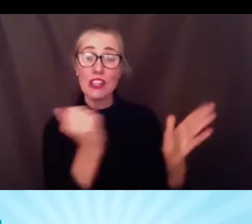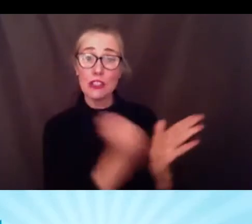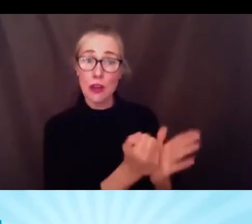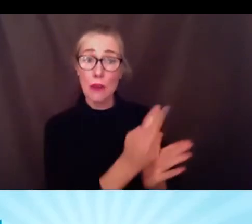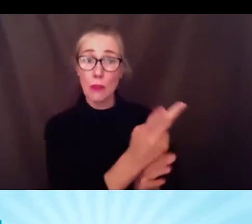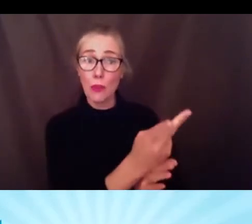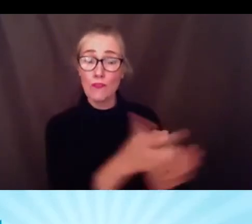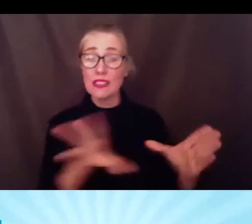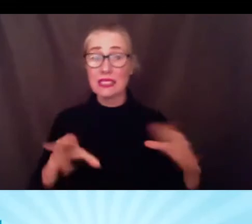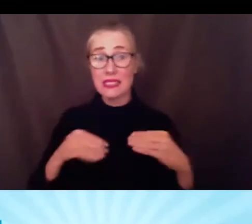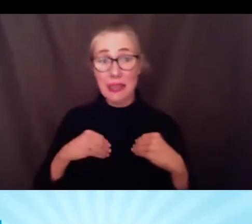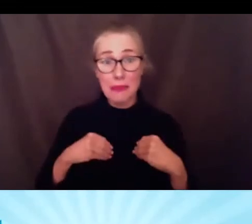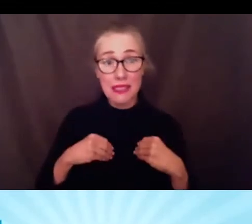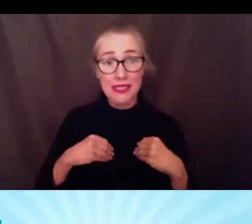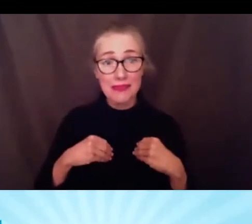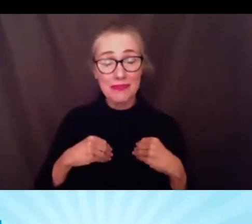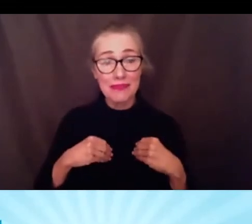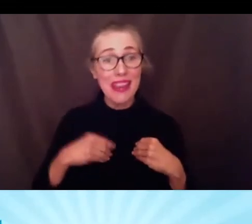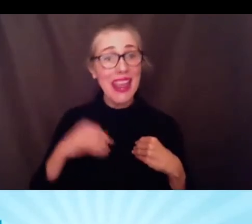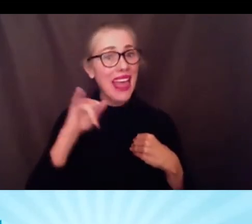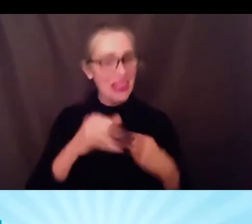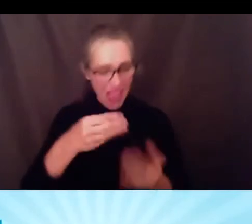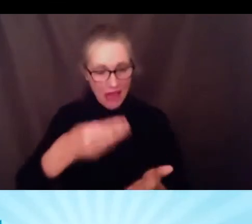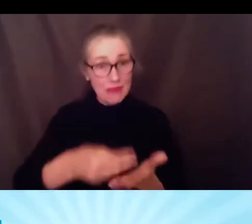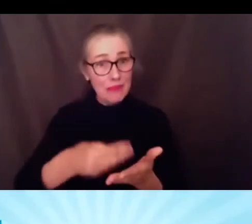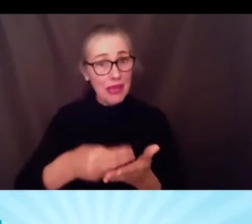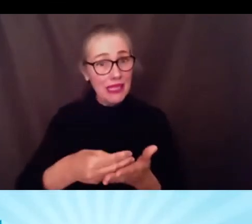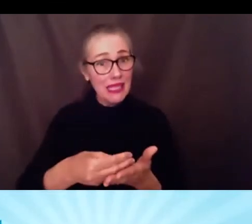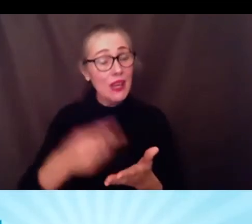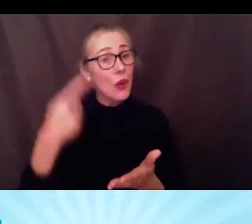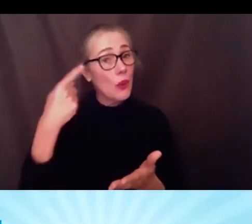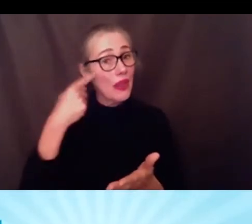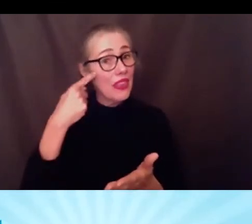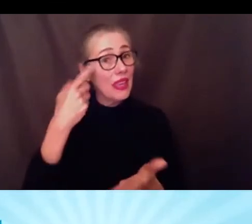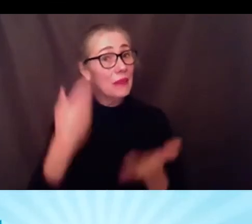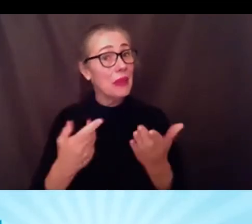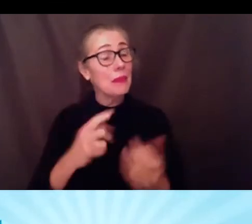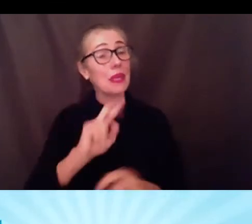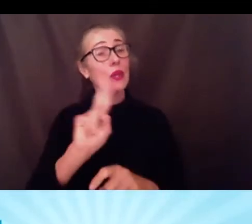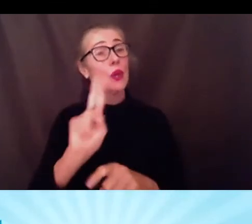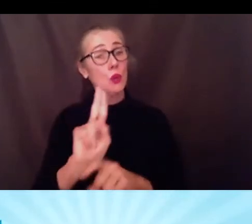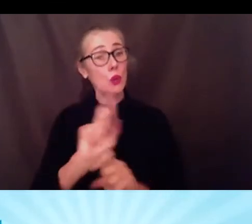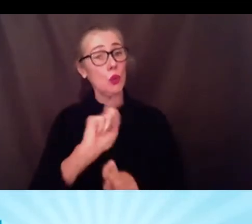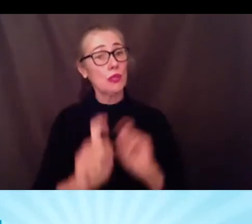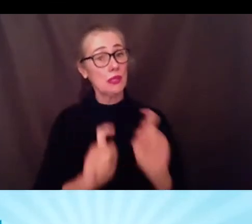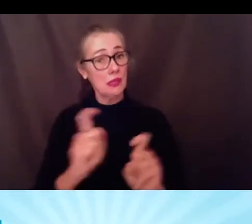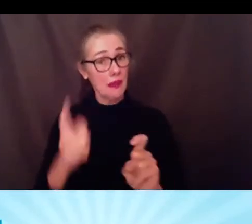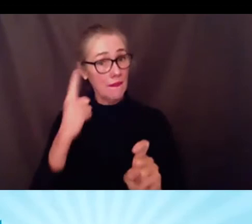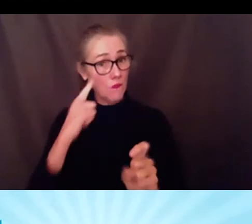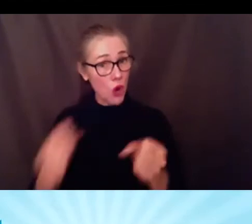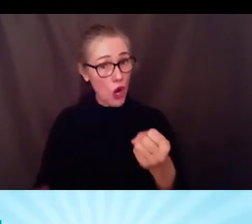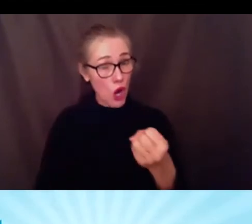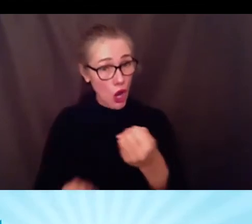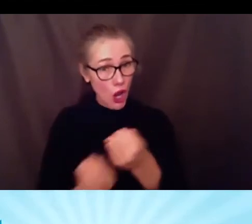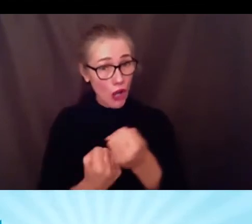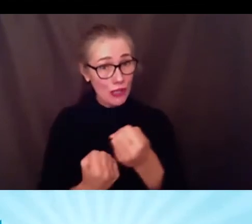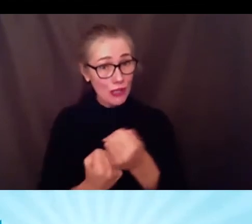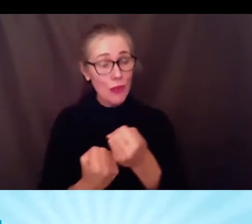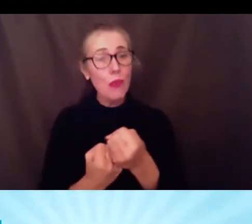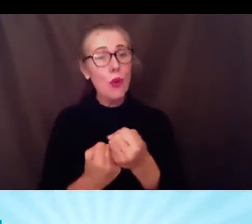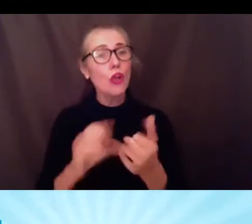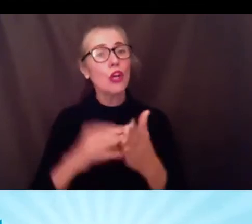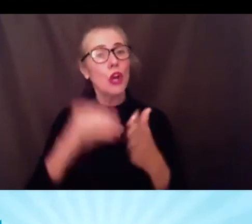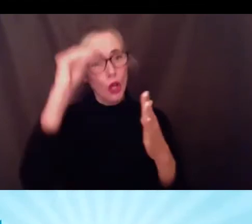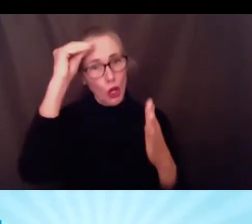that this monies that we are thinking that this monies will be dedicated to support learning opportunities for our